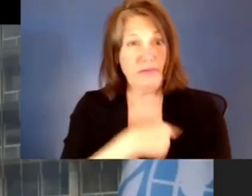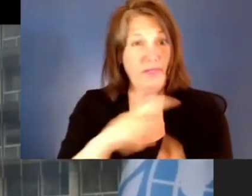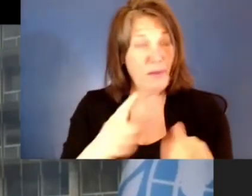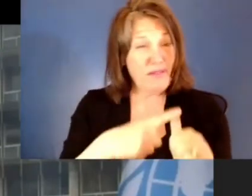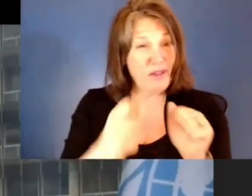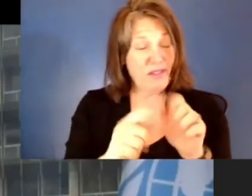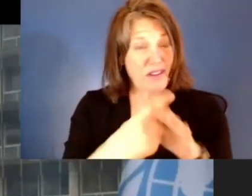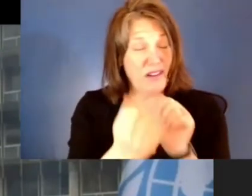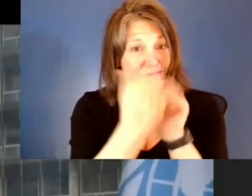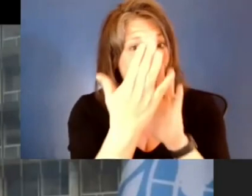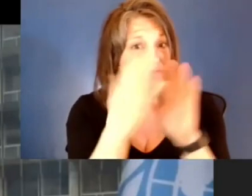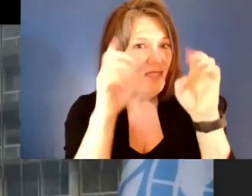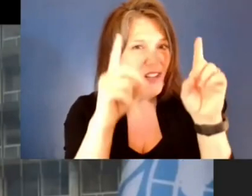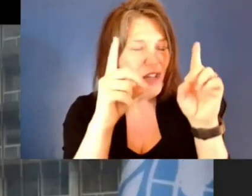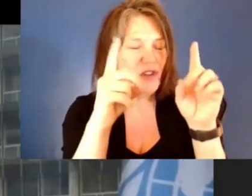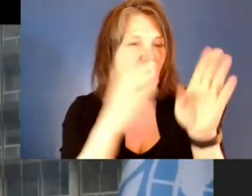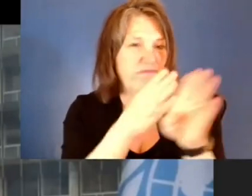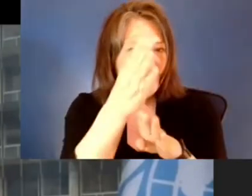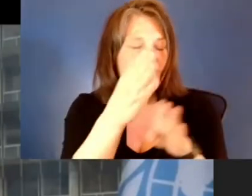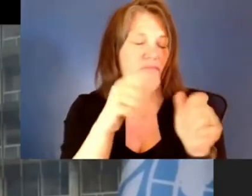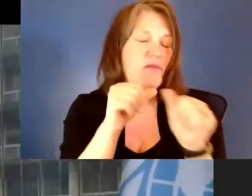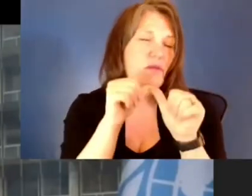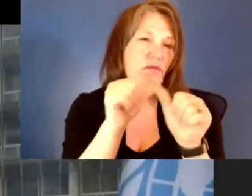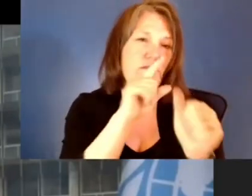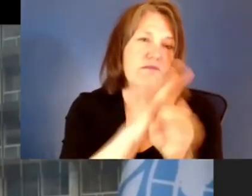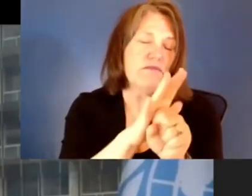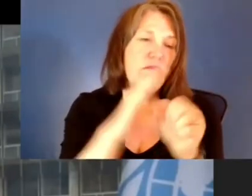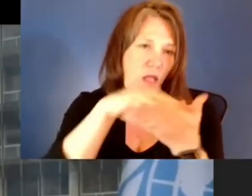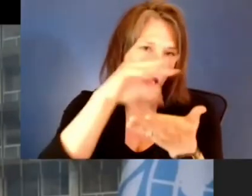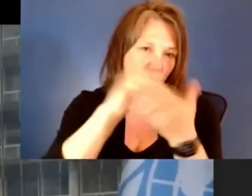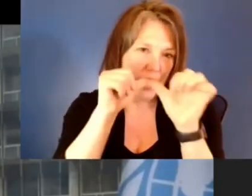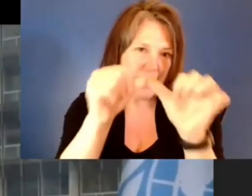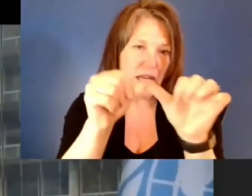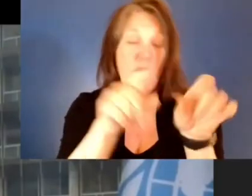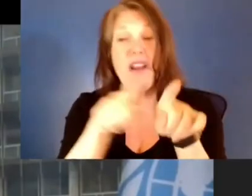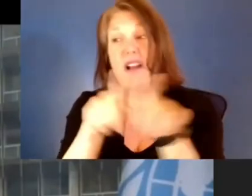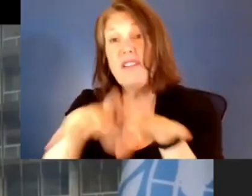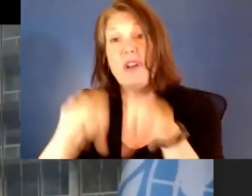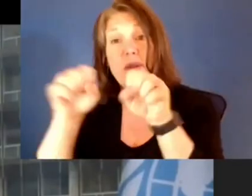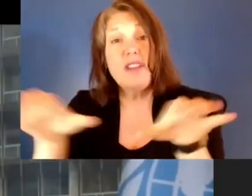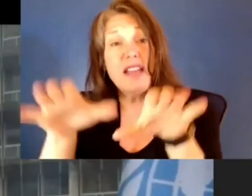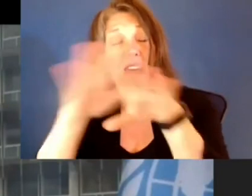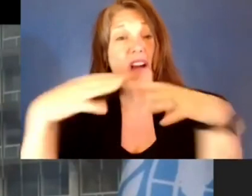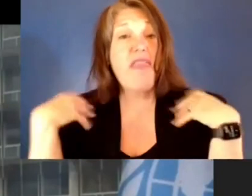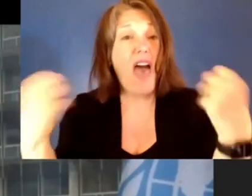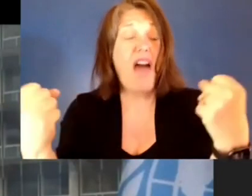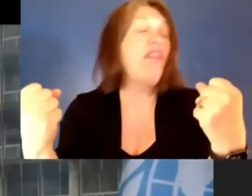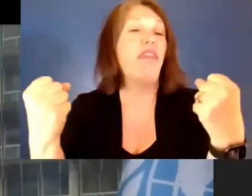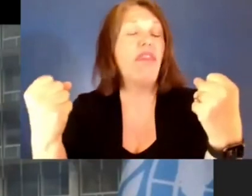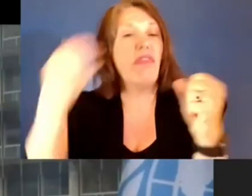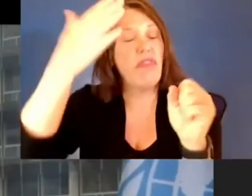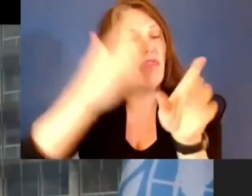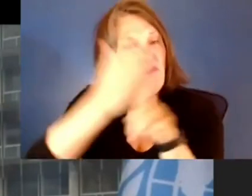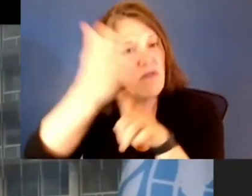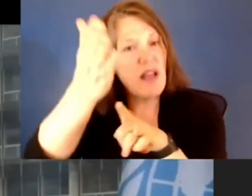learning could continue. But we also took action on the health front by organizing the sharing of best